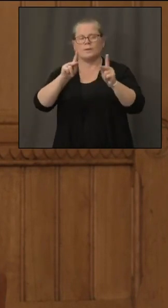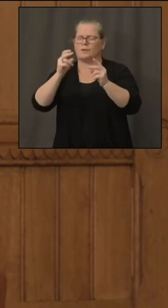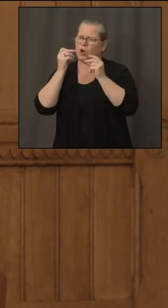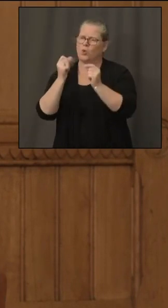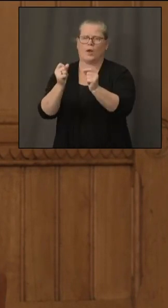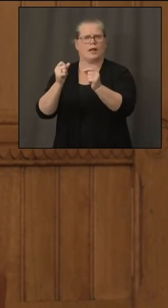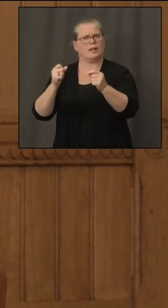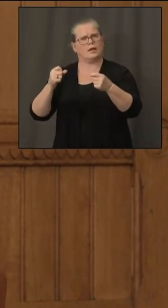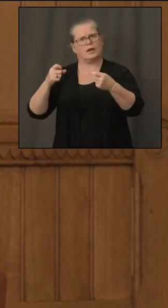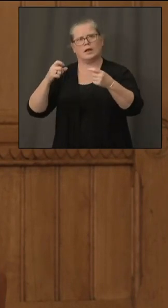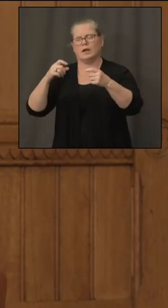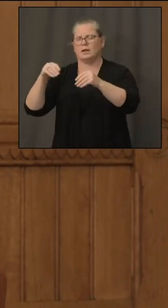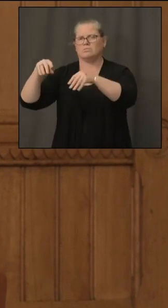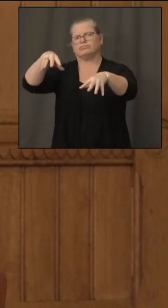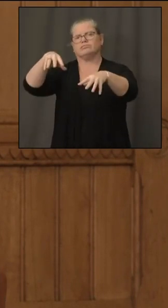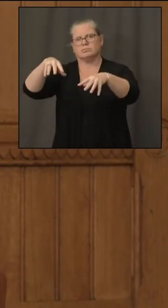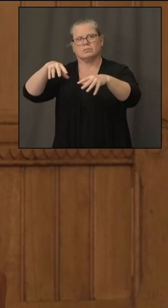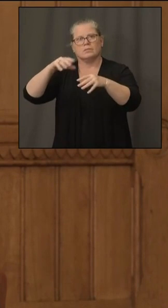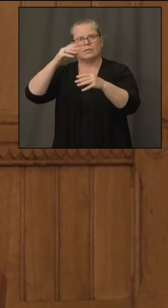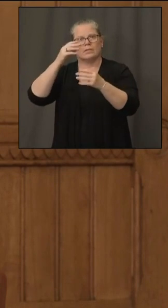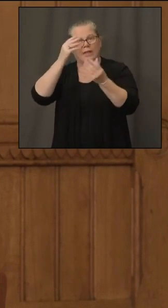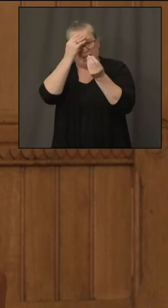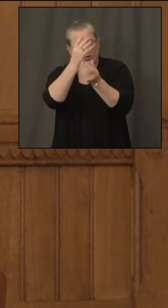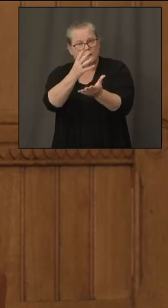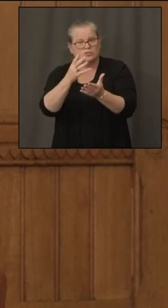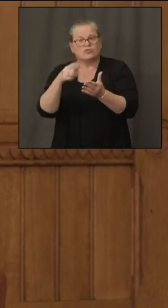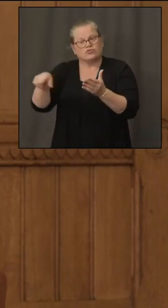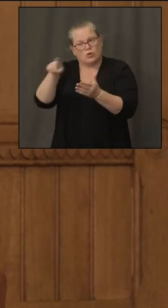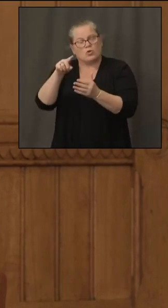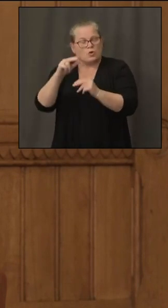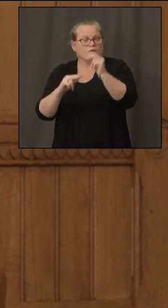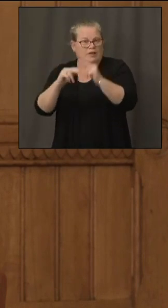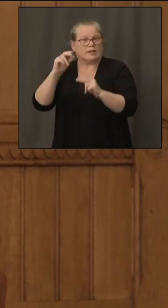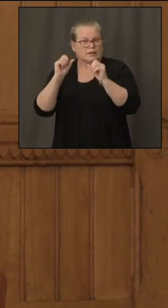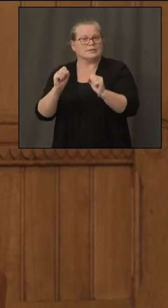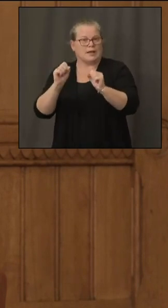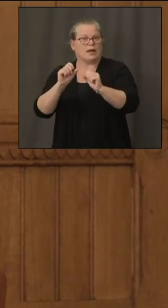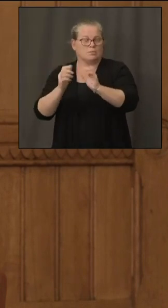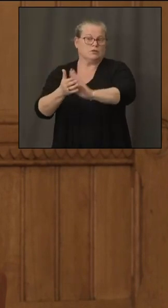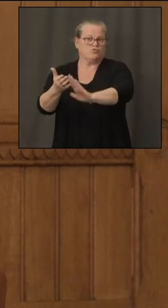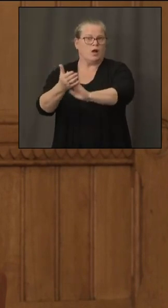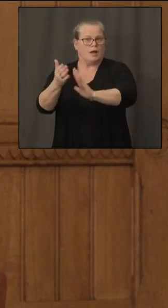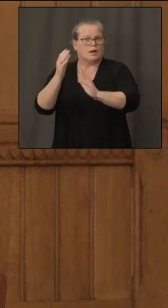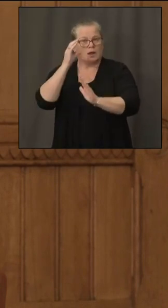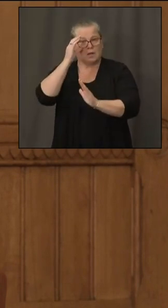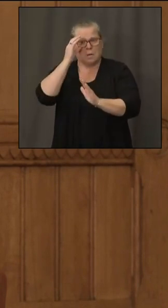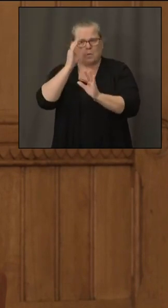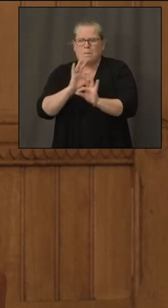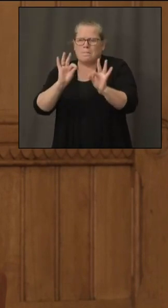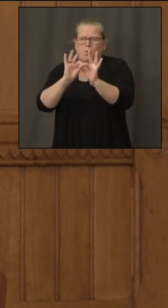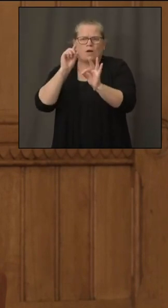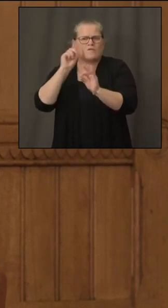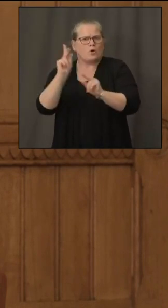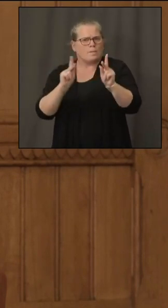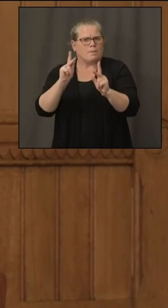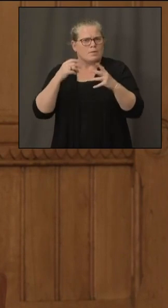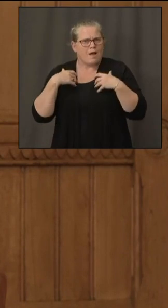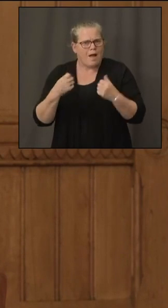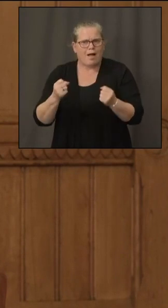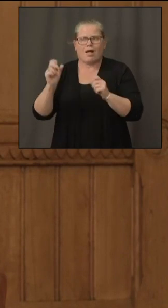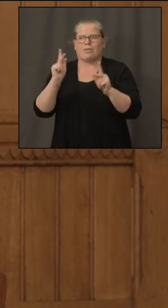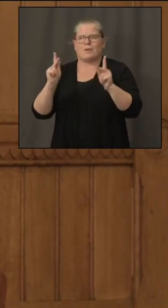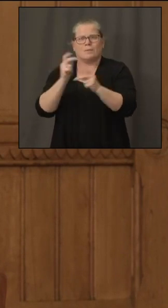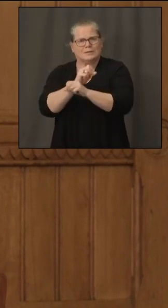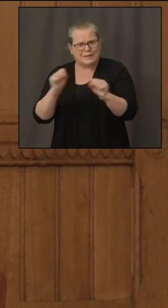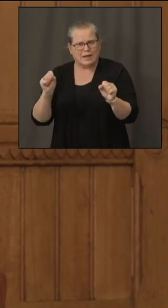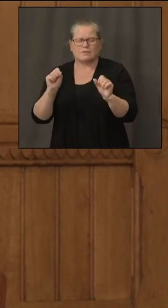and getting that information so that we can get those crit those facilities that are so essential for public health public safety um that those are restored